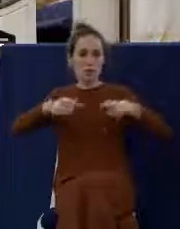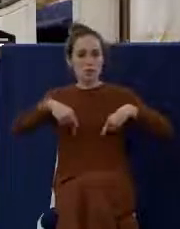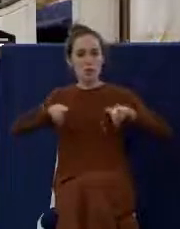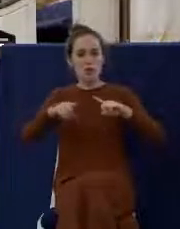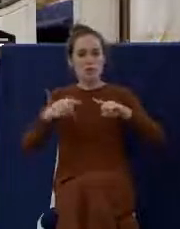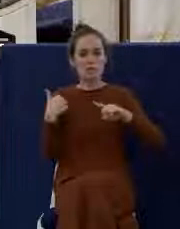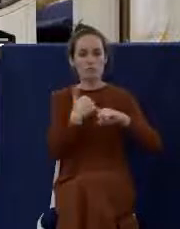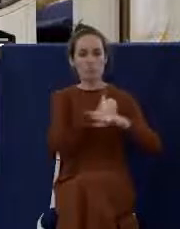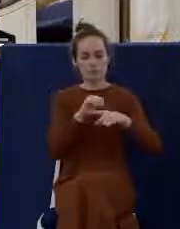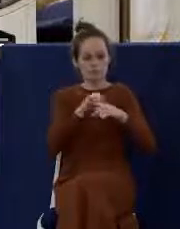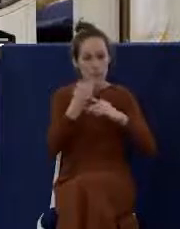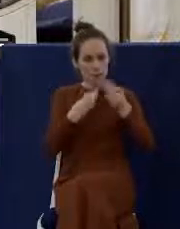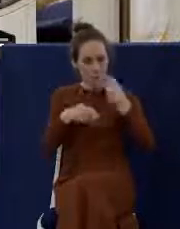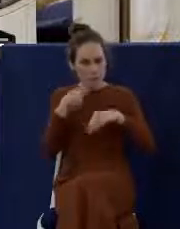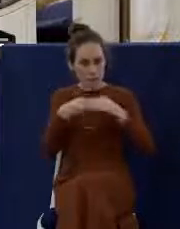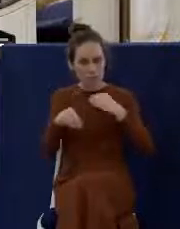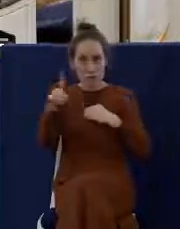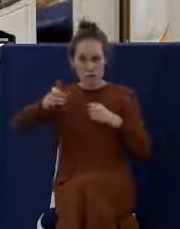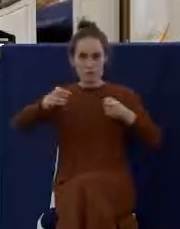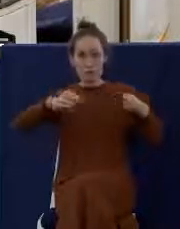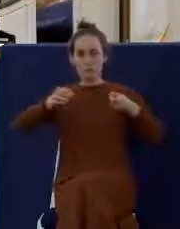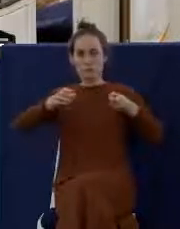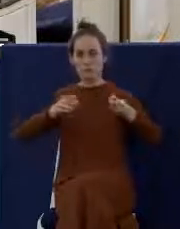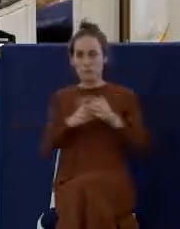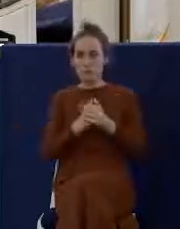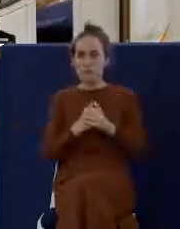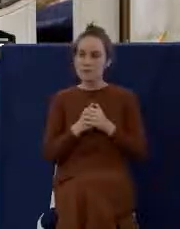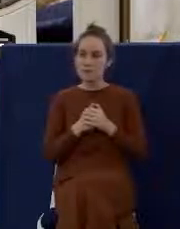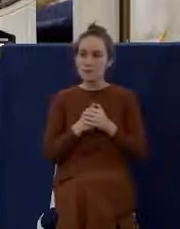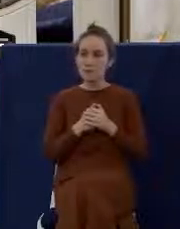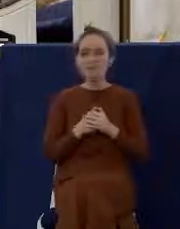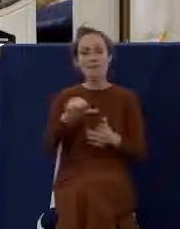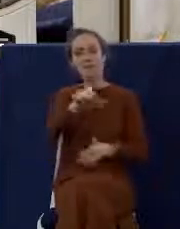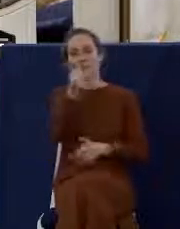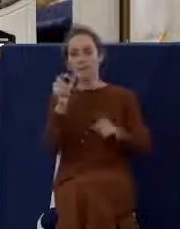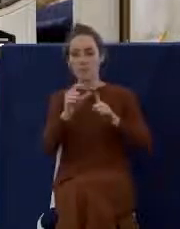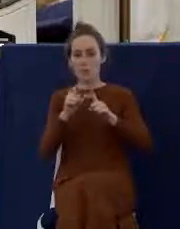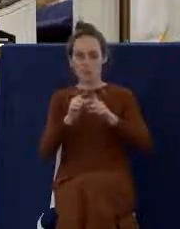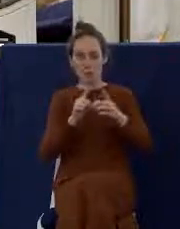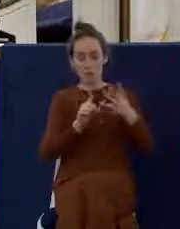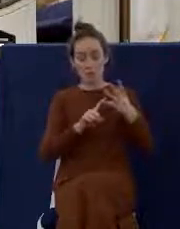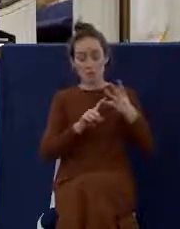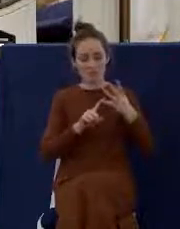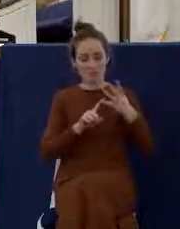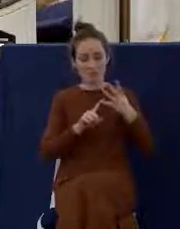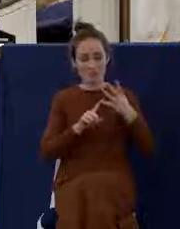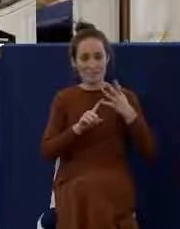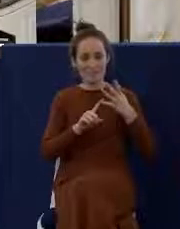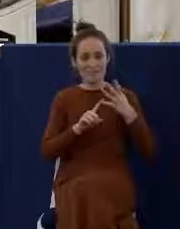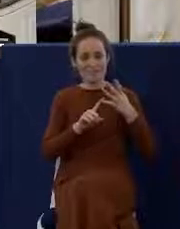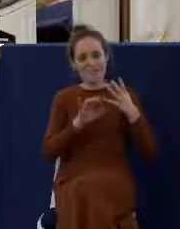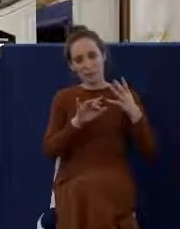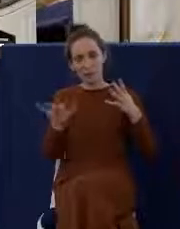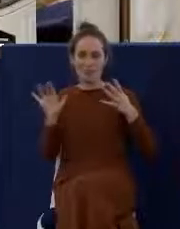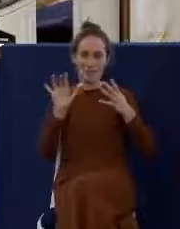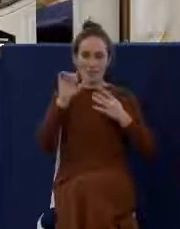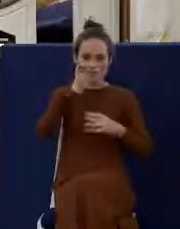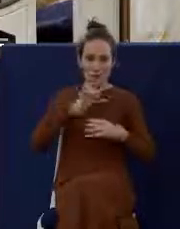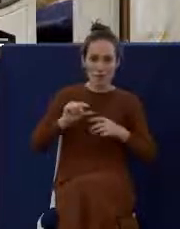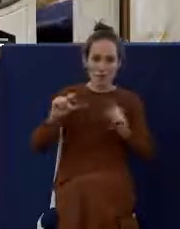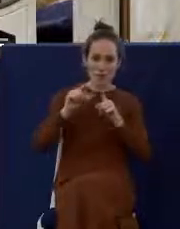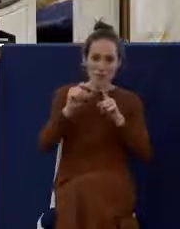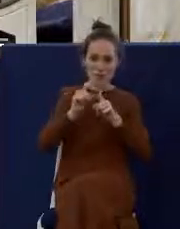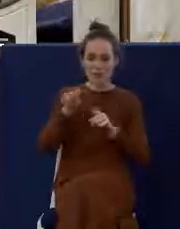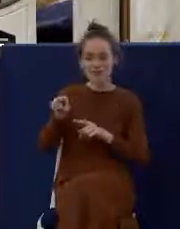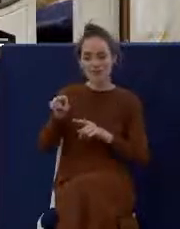of it. But also another word that's used, that we hear sometimes, is Eucharist. And that is from the Greek word,